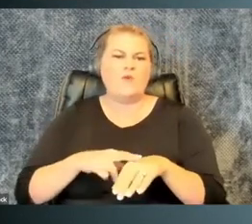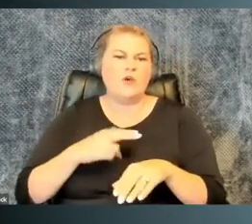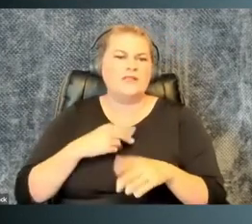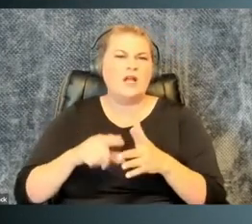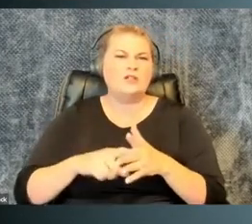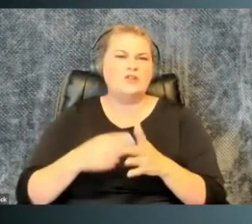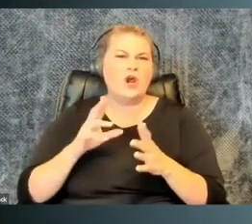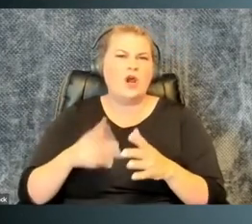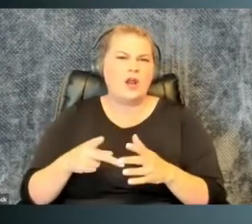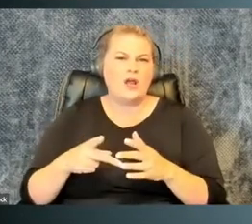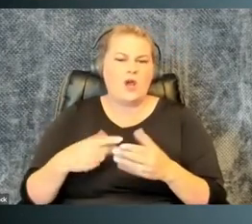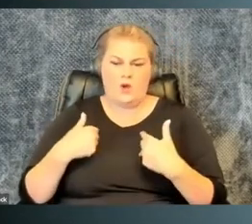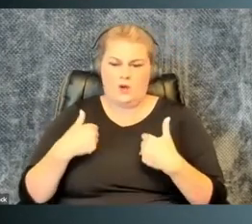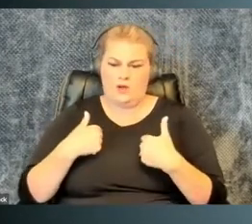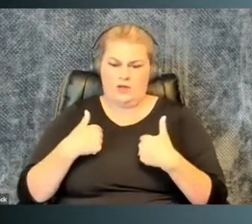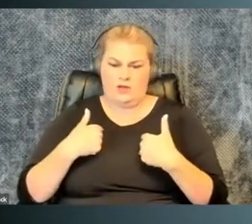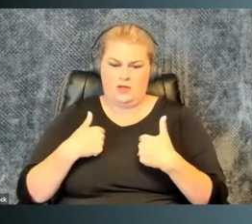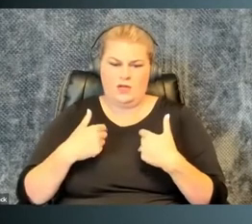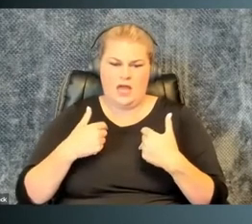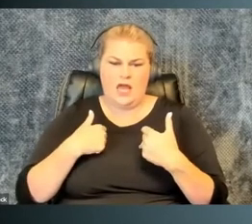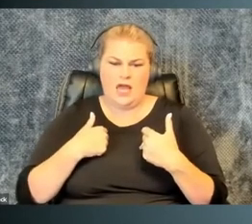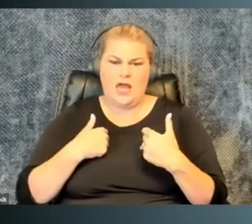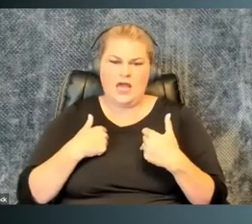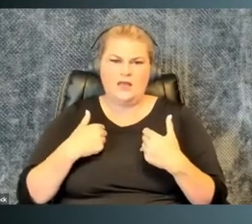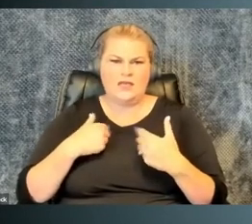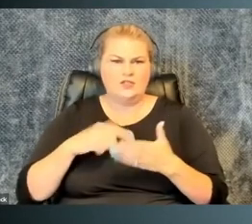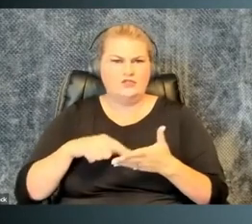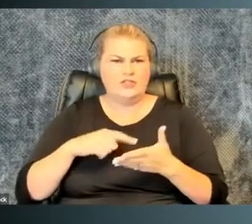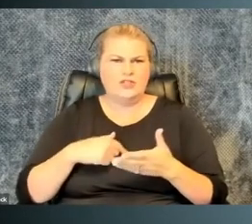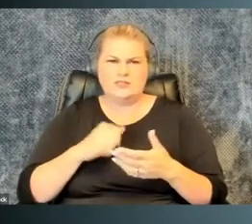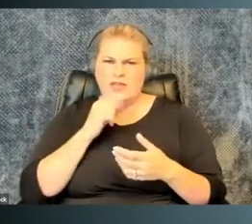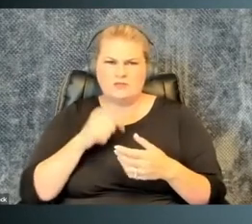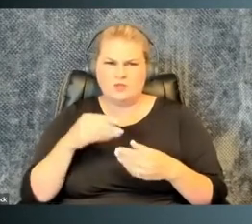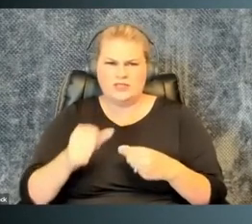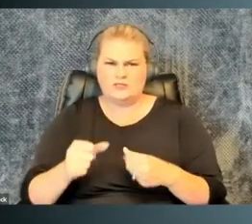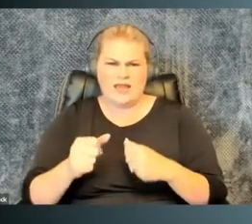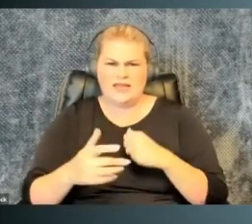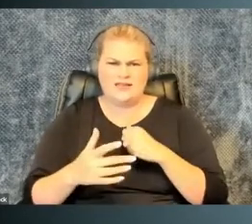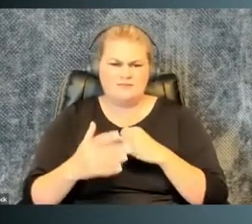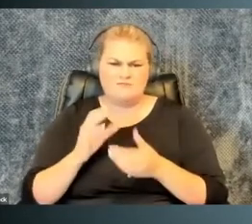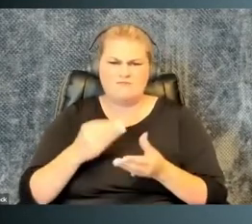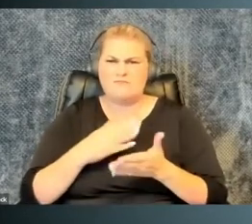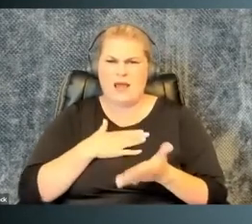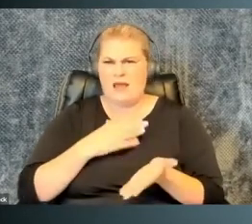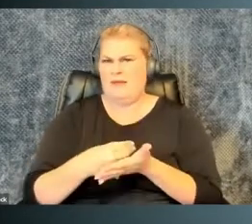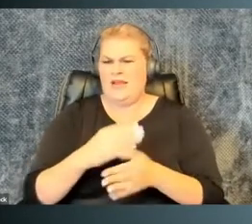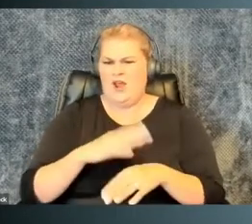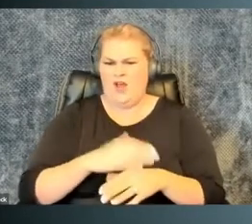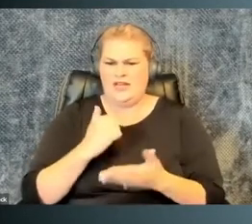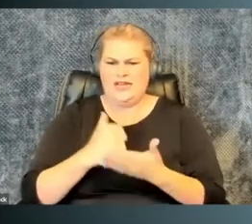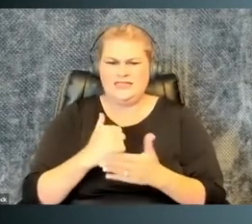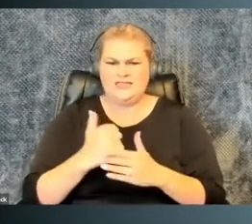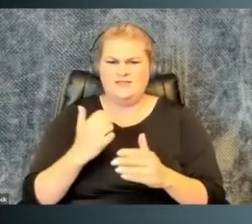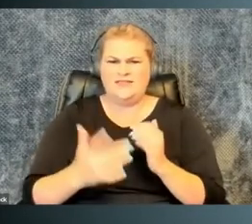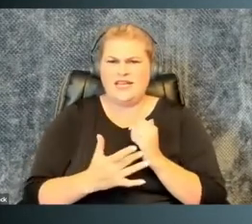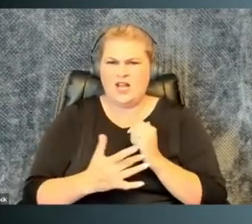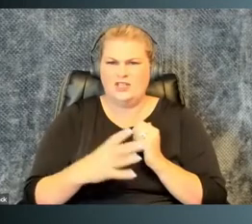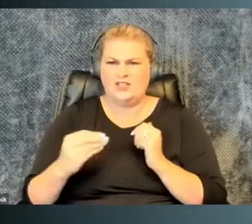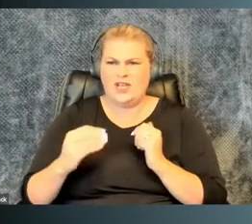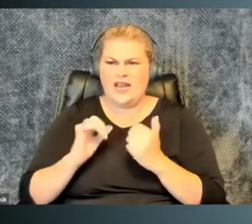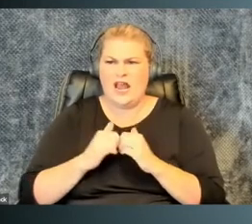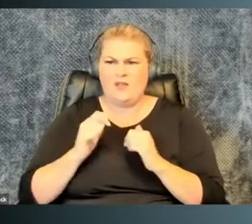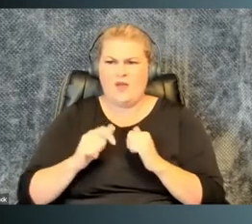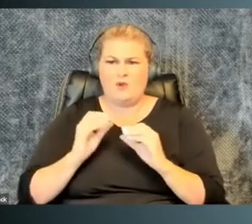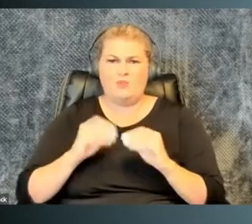this researcher, of course, had a startup package, but that money is not supposed to be spent on assistive technology, and you can think about how that might,